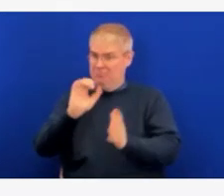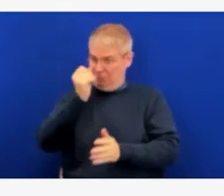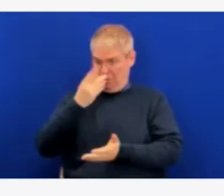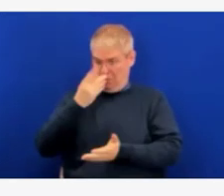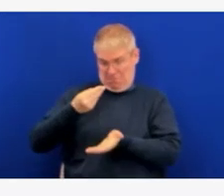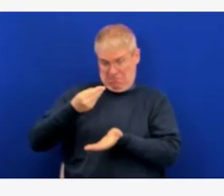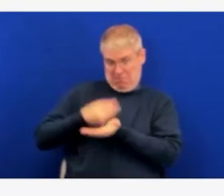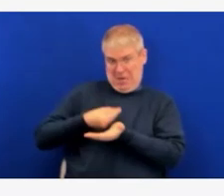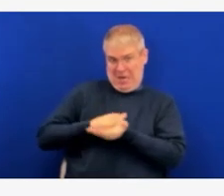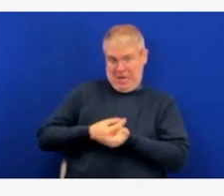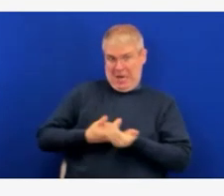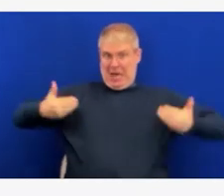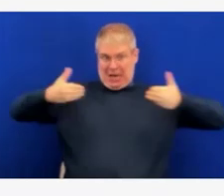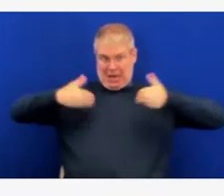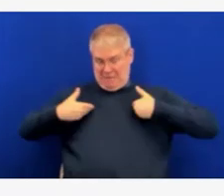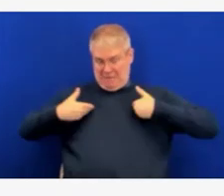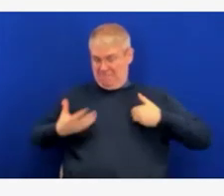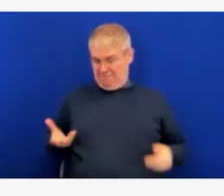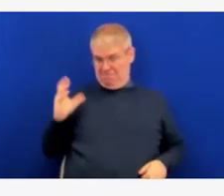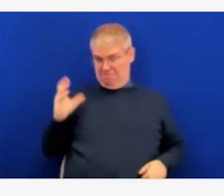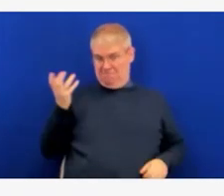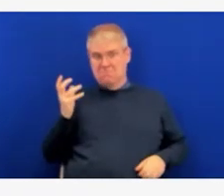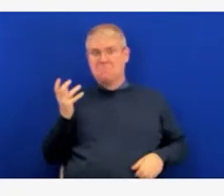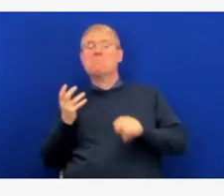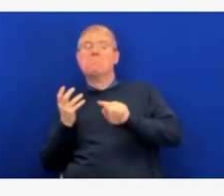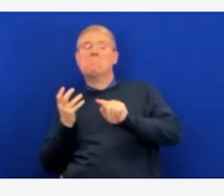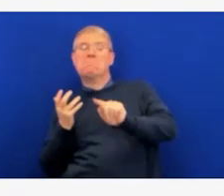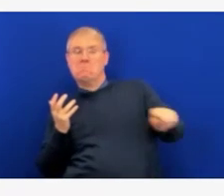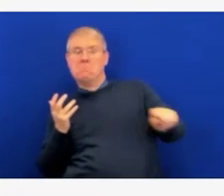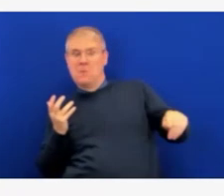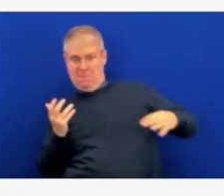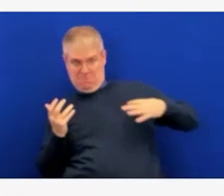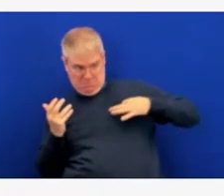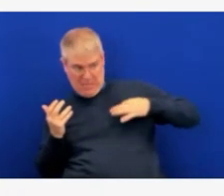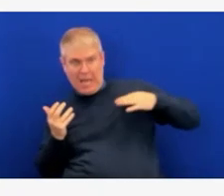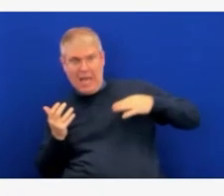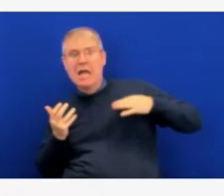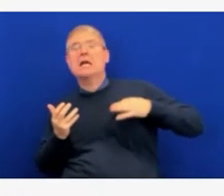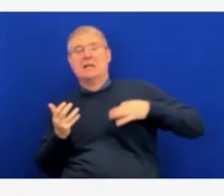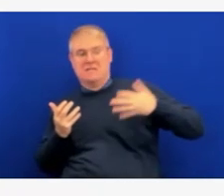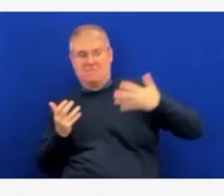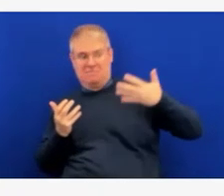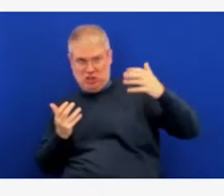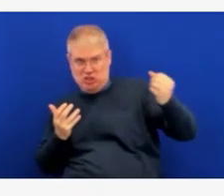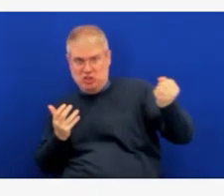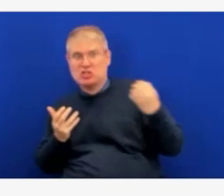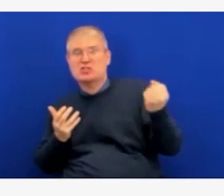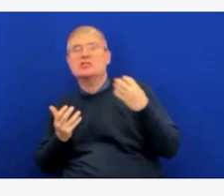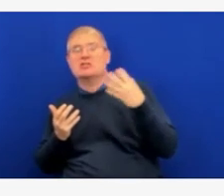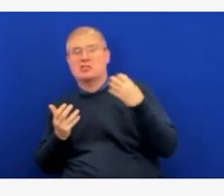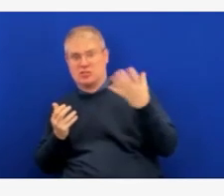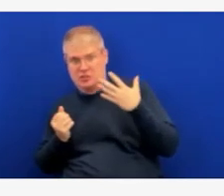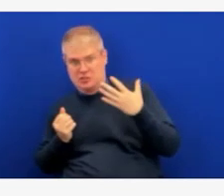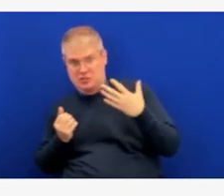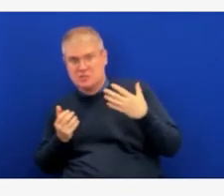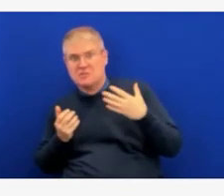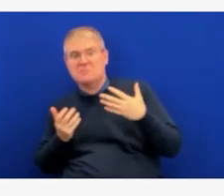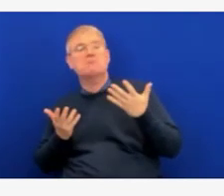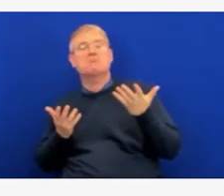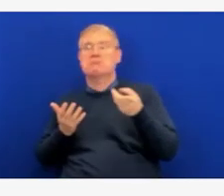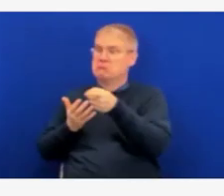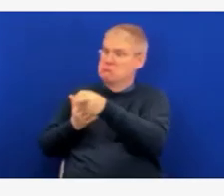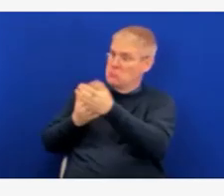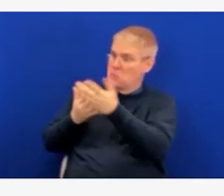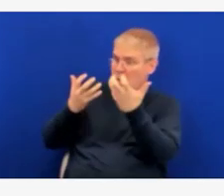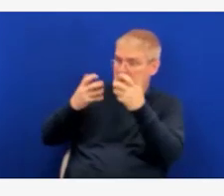just needed testing supplies, and I say just, but they needed testing supplies to keep going. They have been